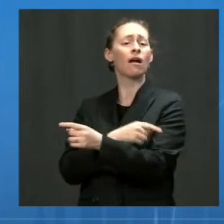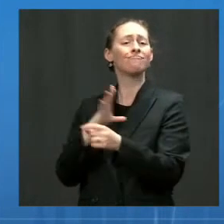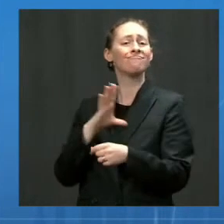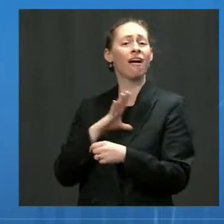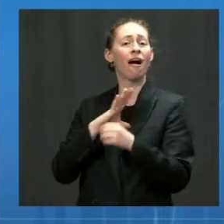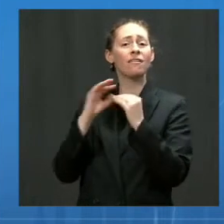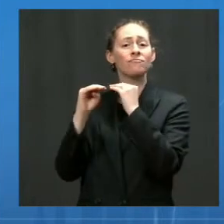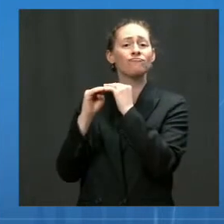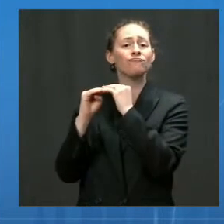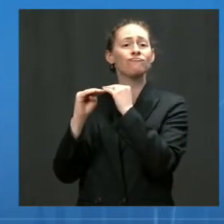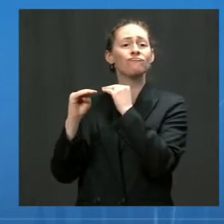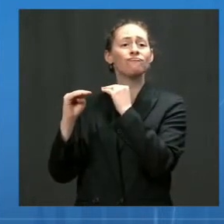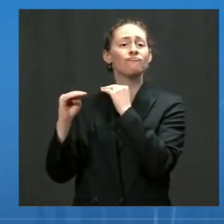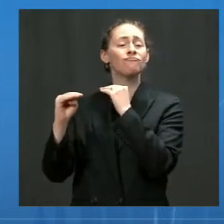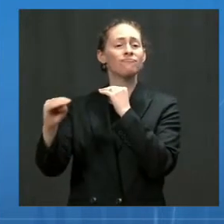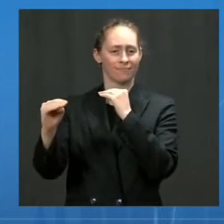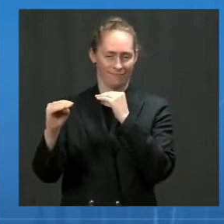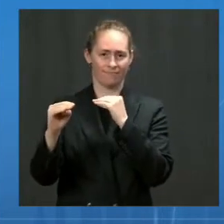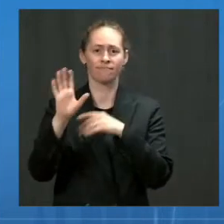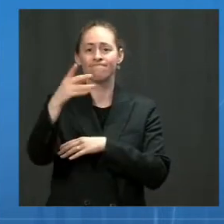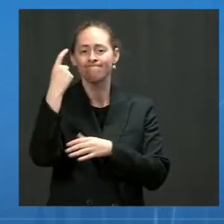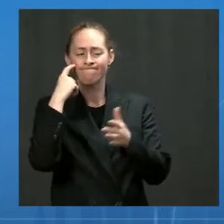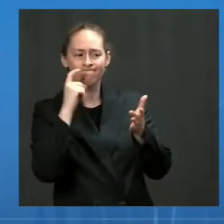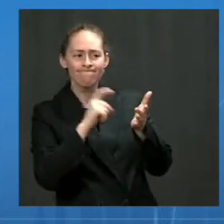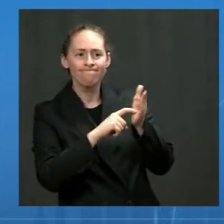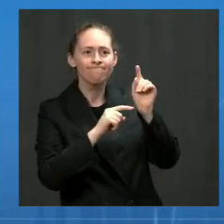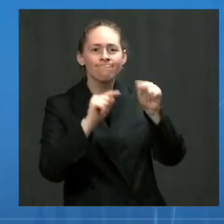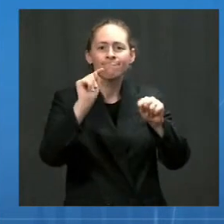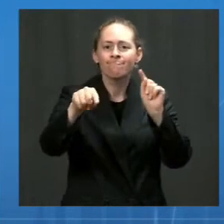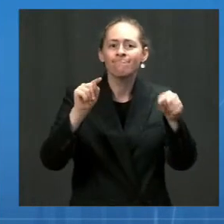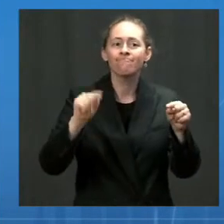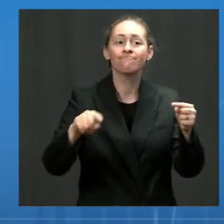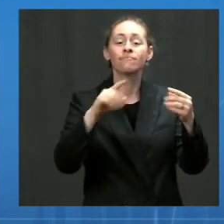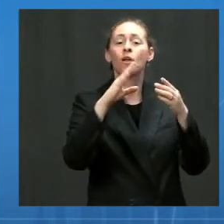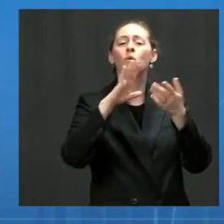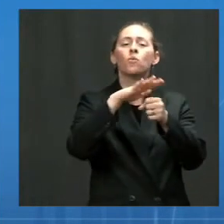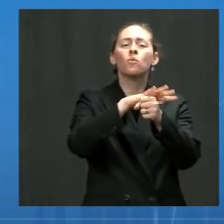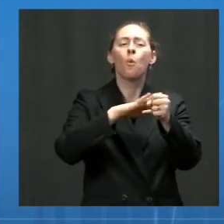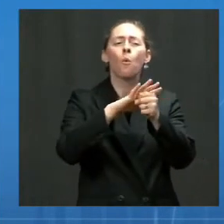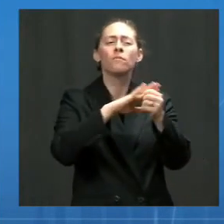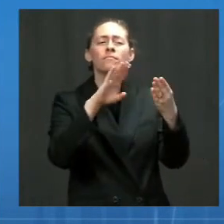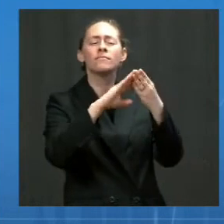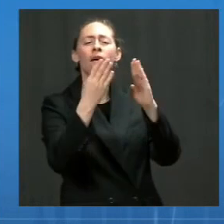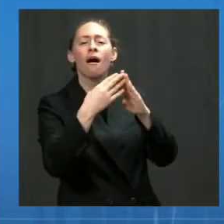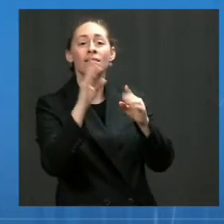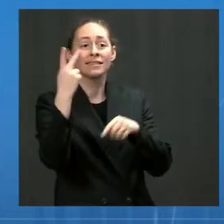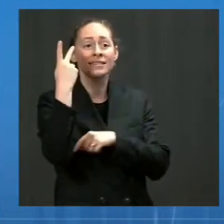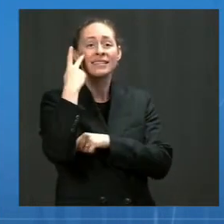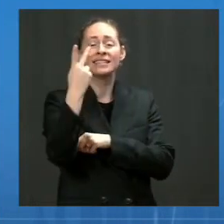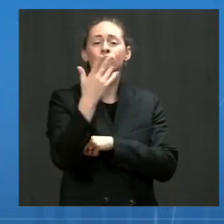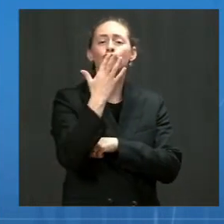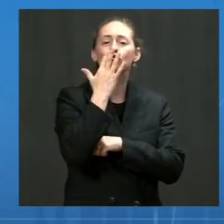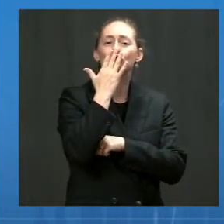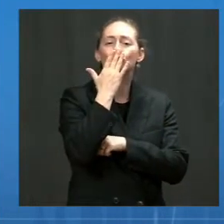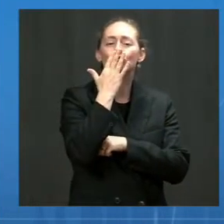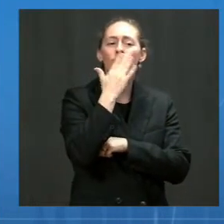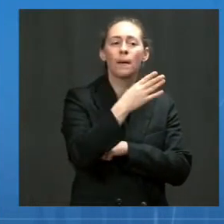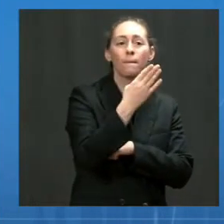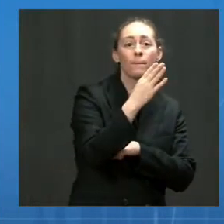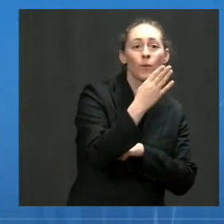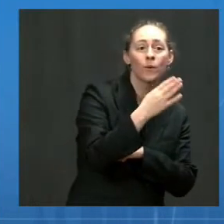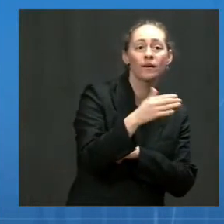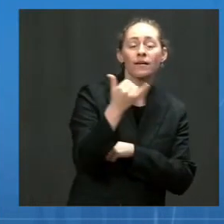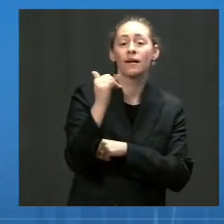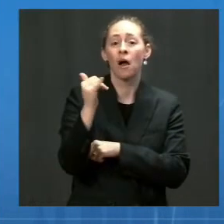the patterns of local outbreaks in the slide of community transmission. The blue and yellow counties have low or moderate transmission.